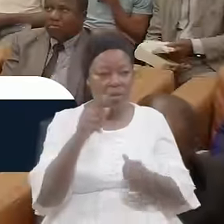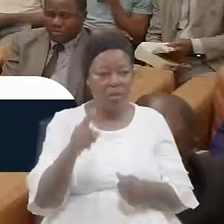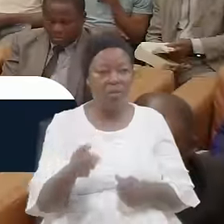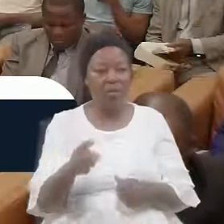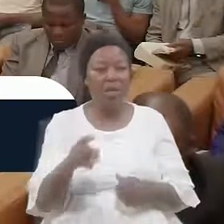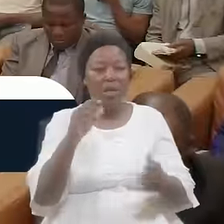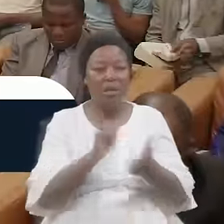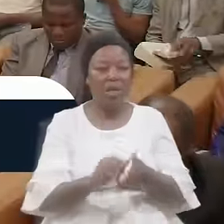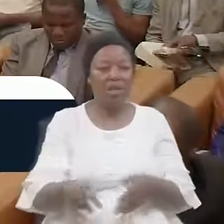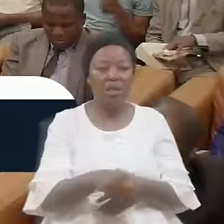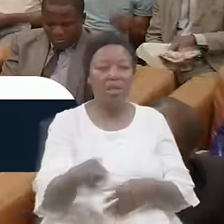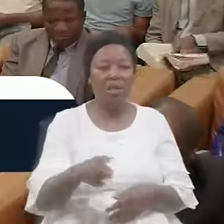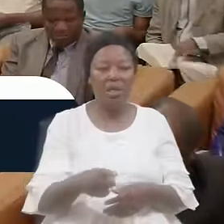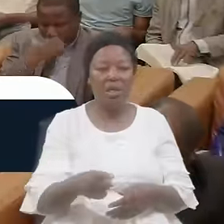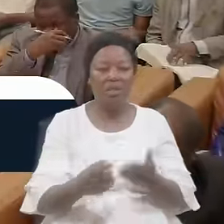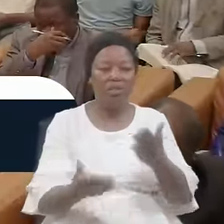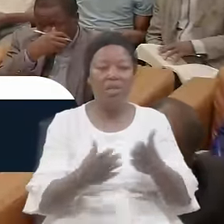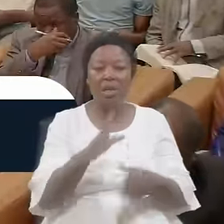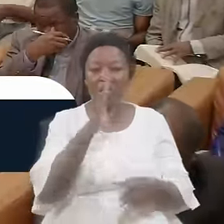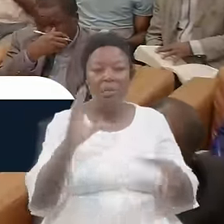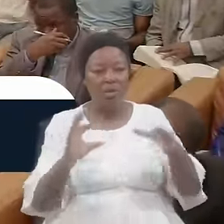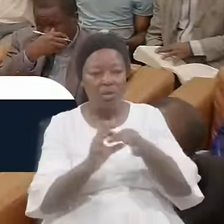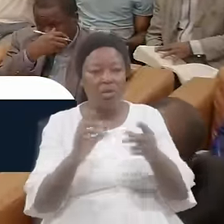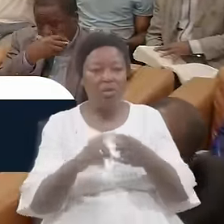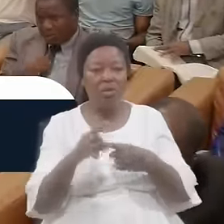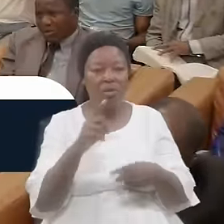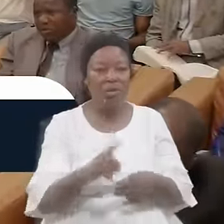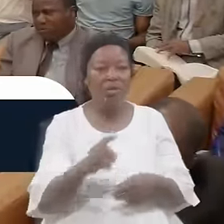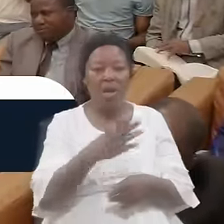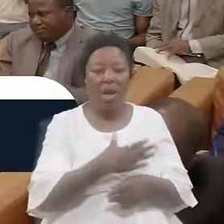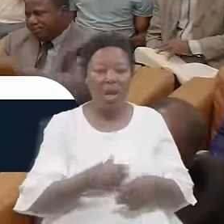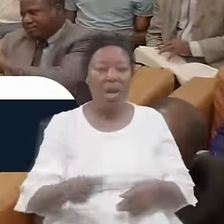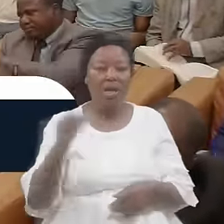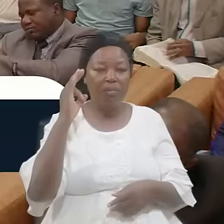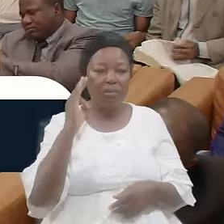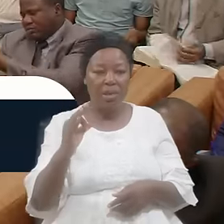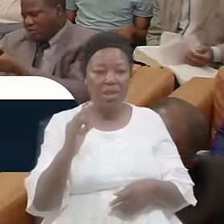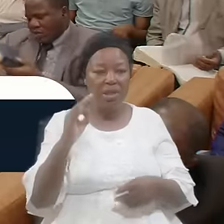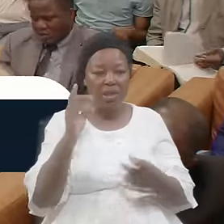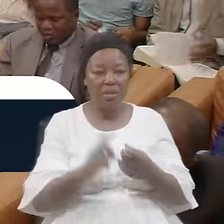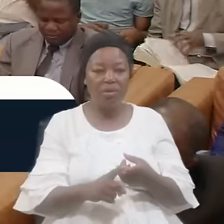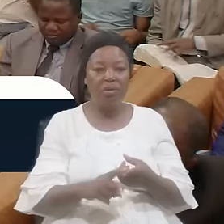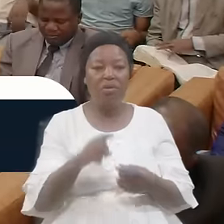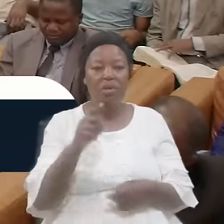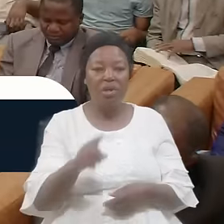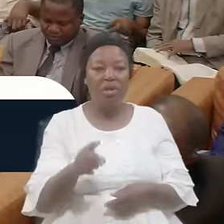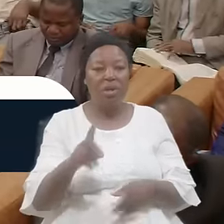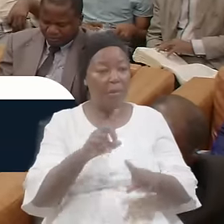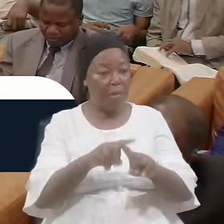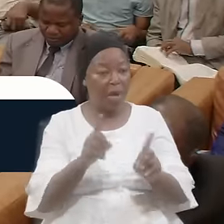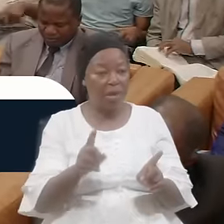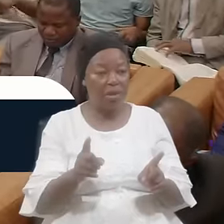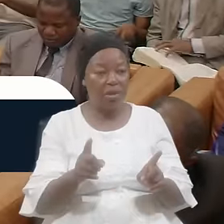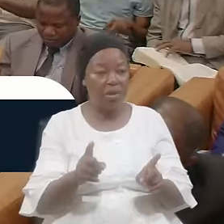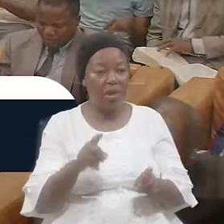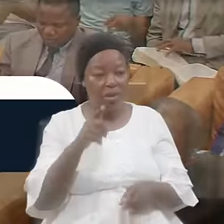may be joined unto thee And minister unto thee But